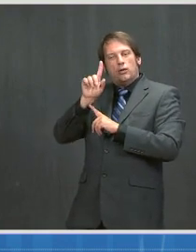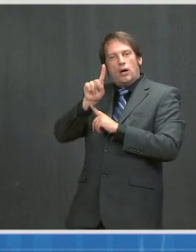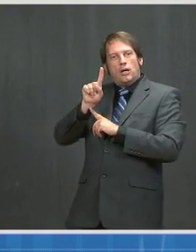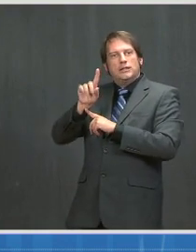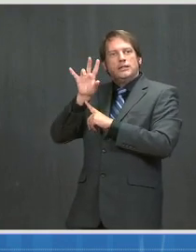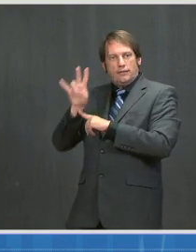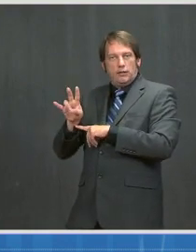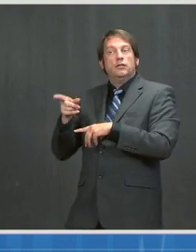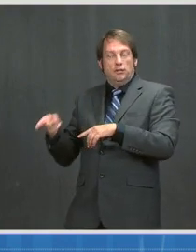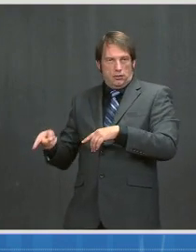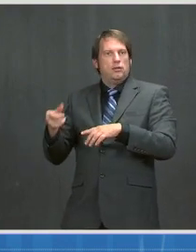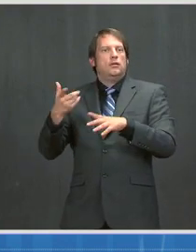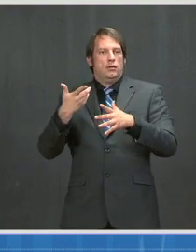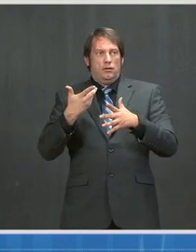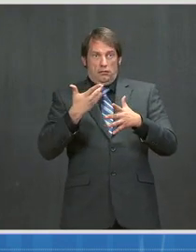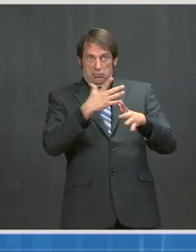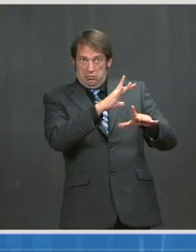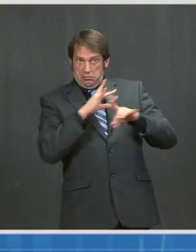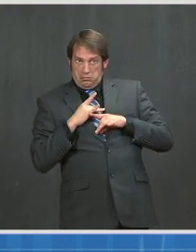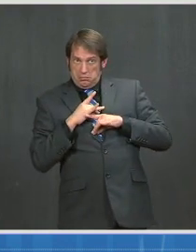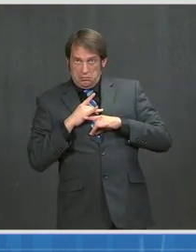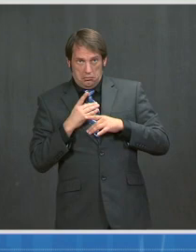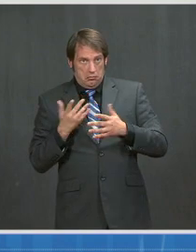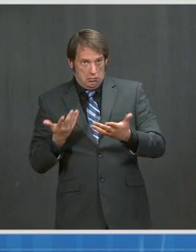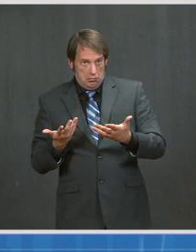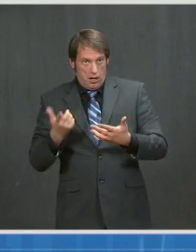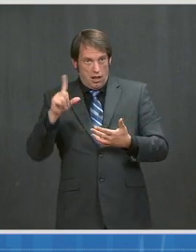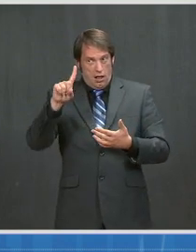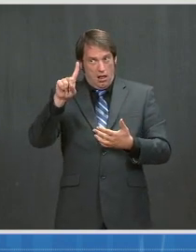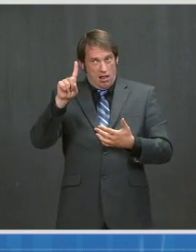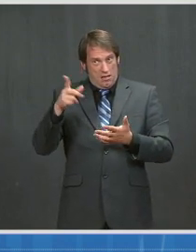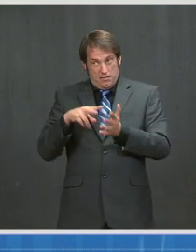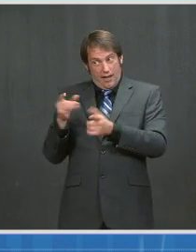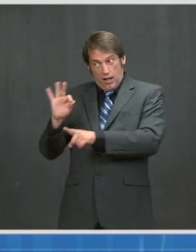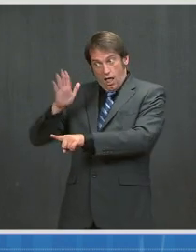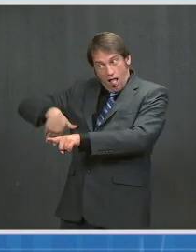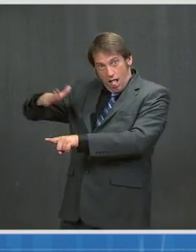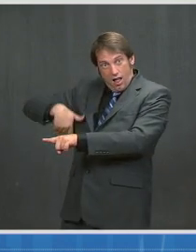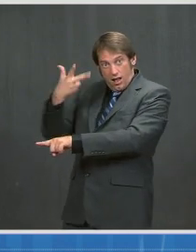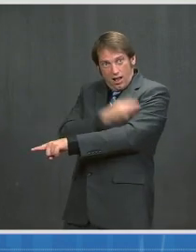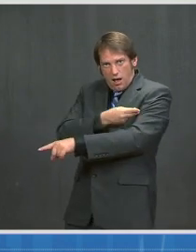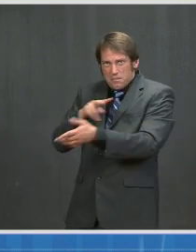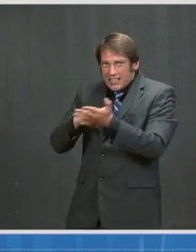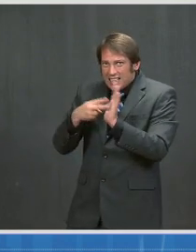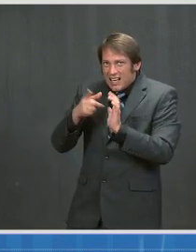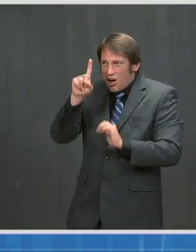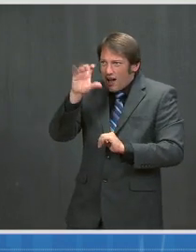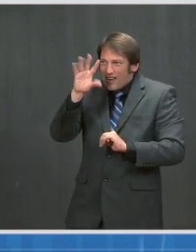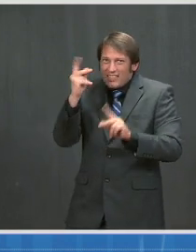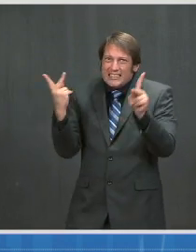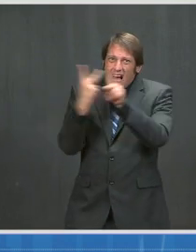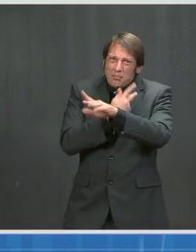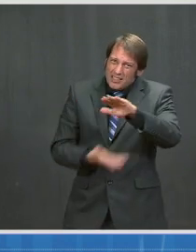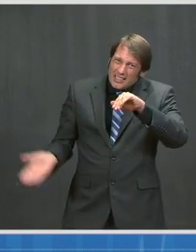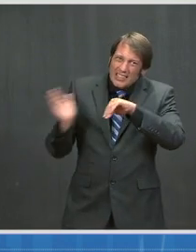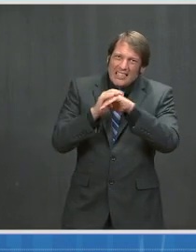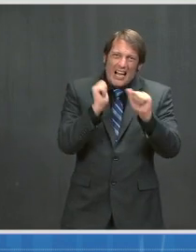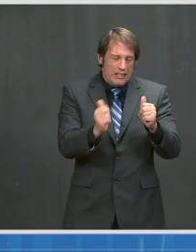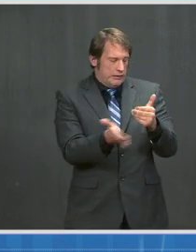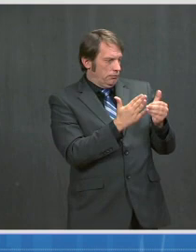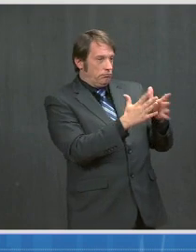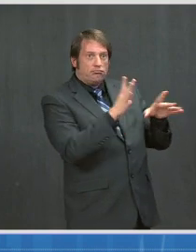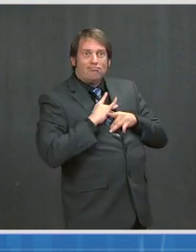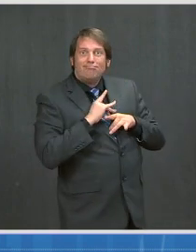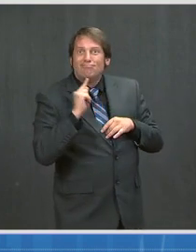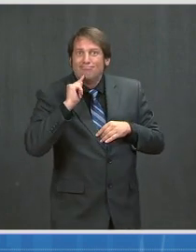transmissible specifically in different age demographics, we don't yet have evidence to say. As we've been working with states and understanding their